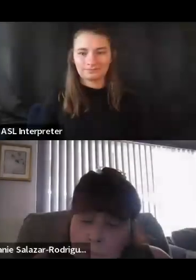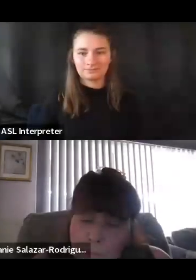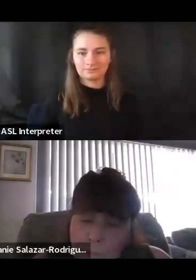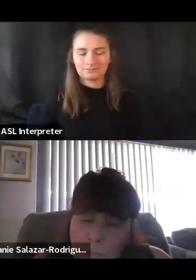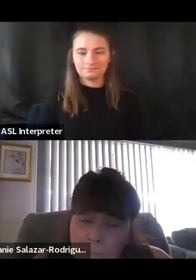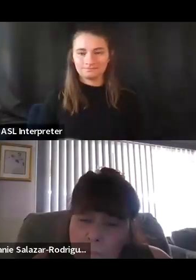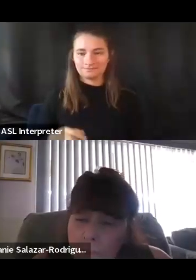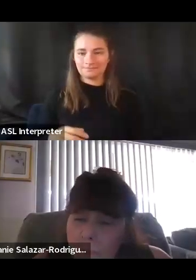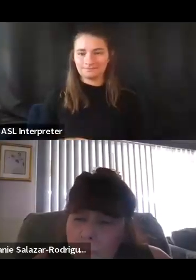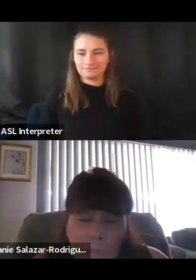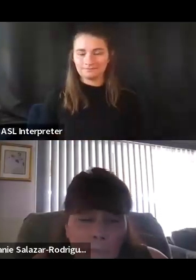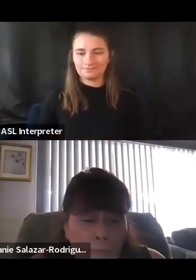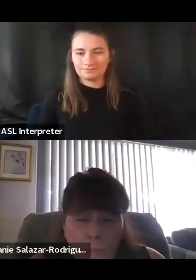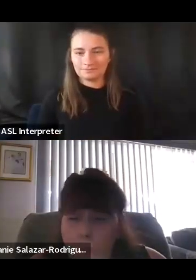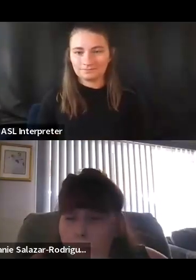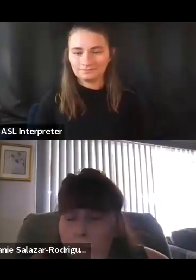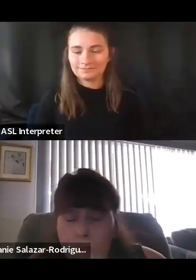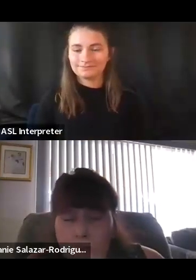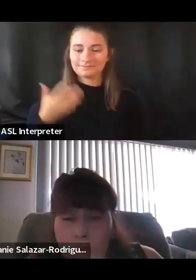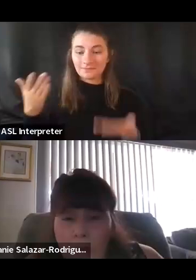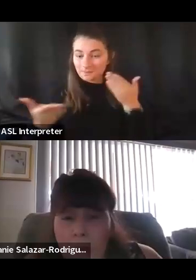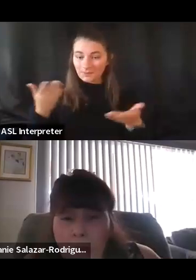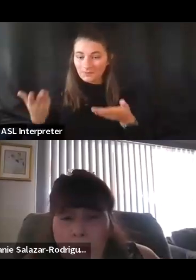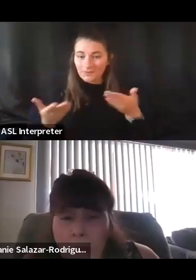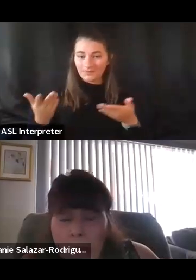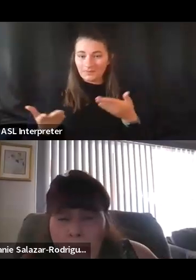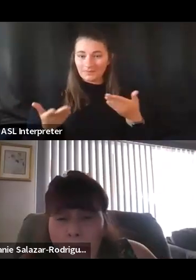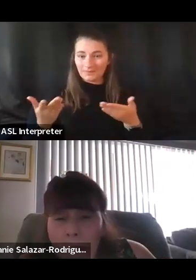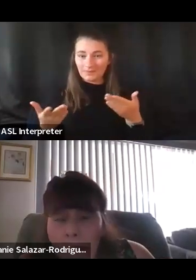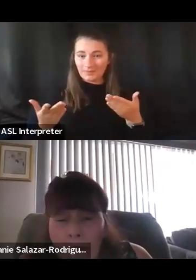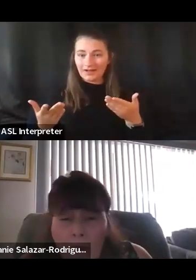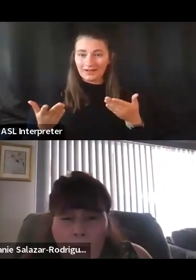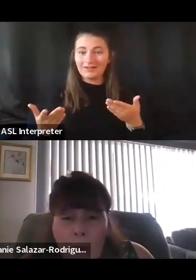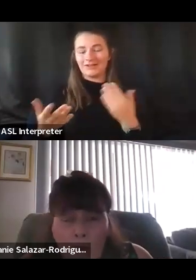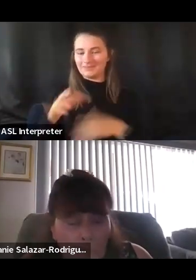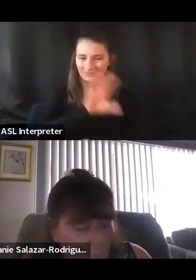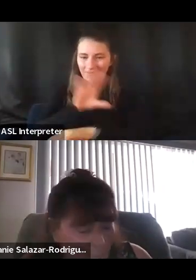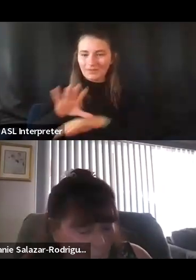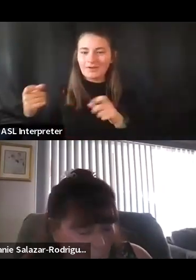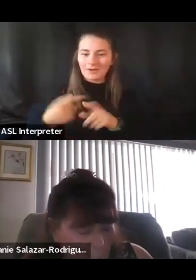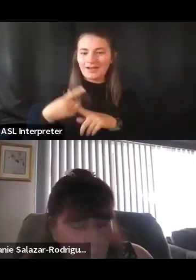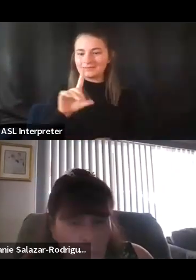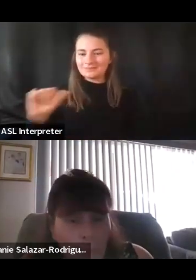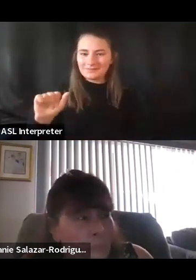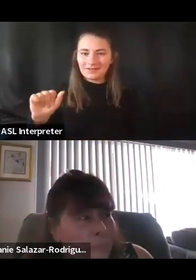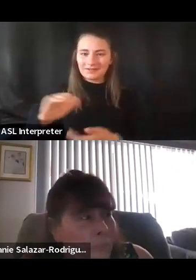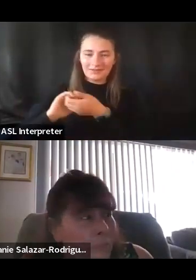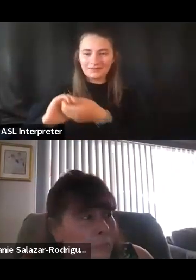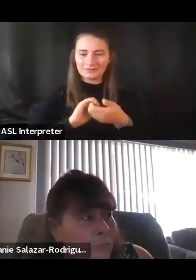Good evening and welcome to the Colorado Cross Disability Coalition Support on Stopover Together.